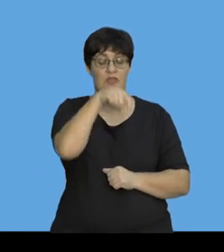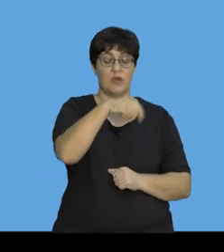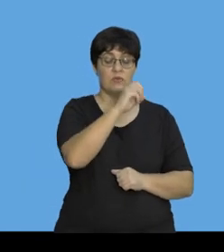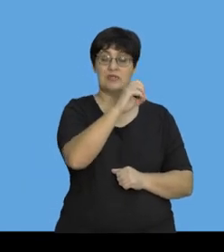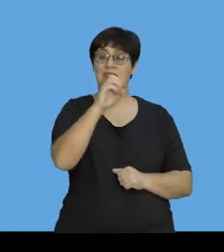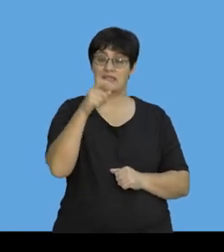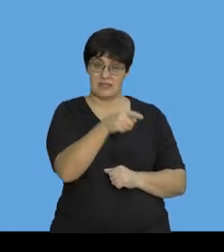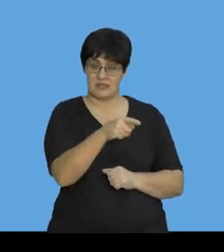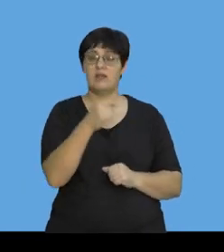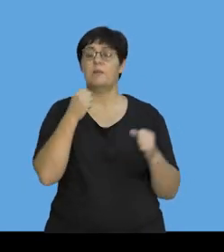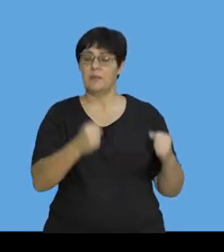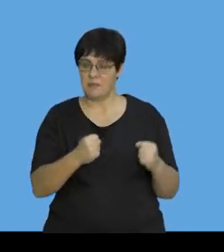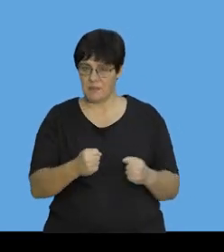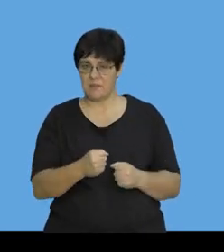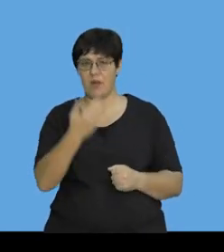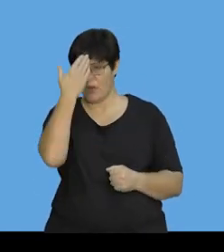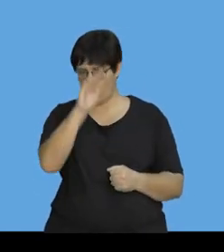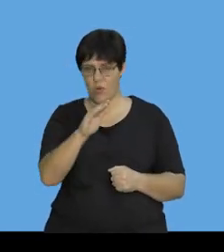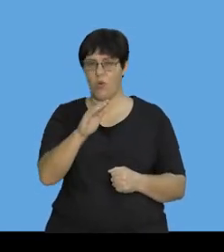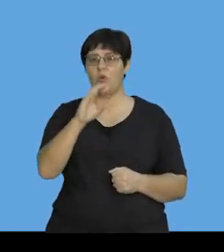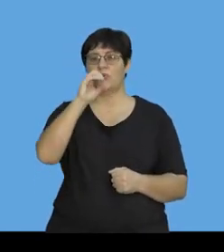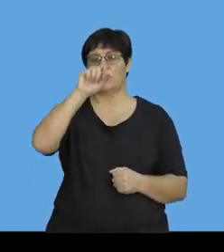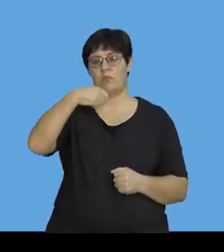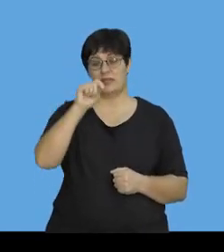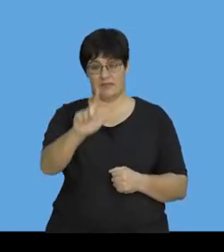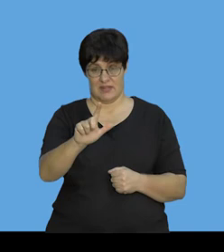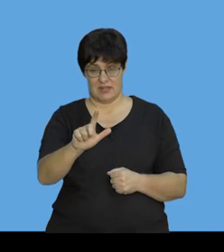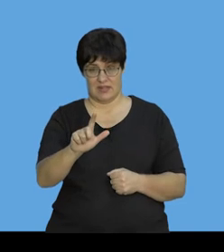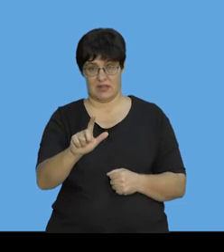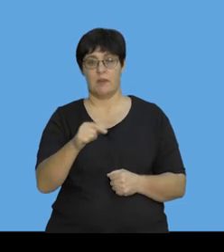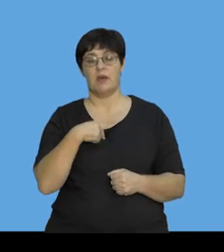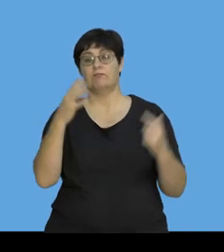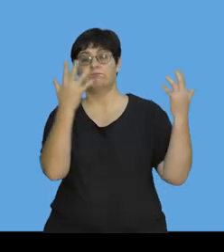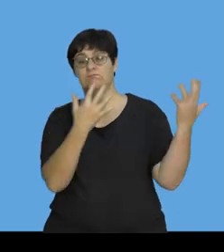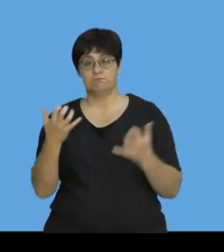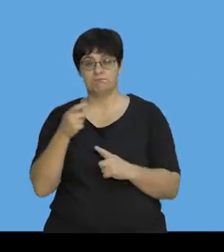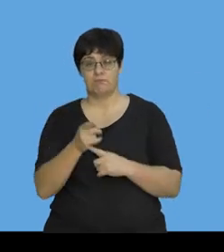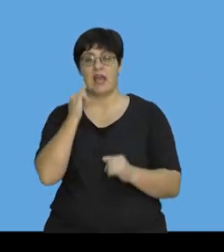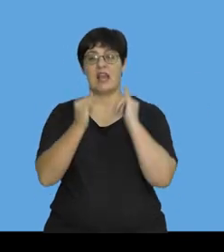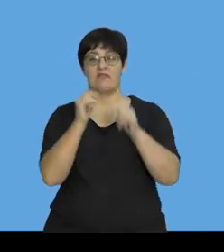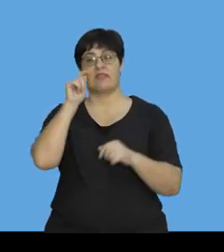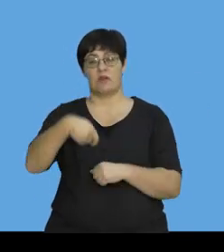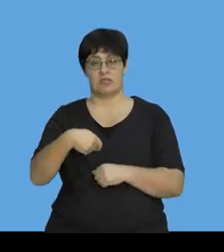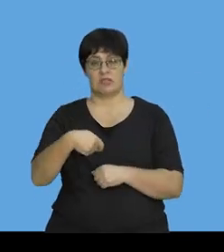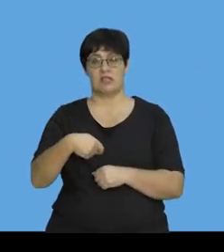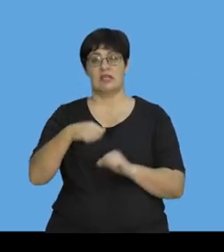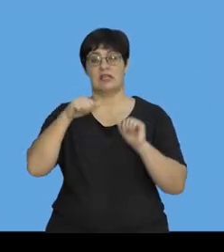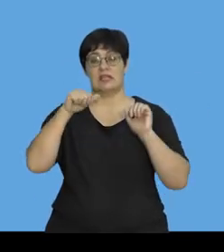track, we still know this is 0,7, but we worked this out to be 11